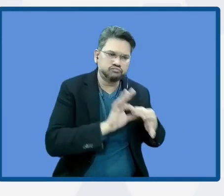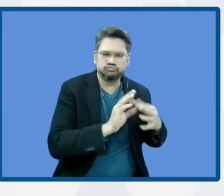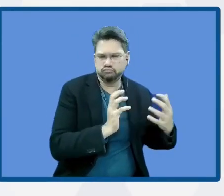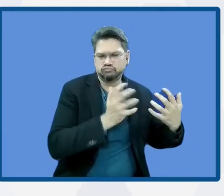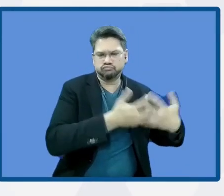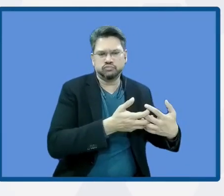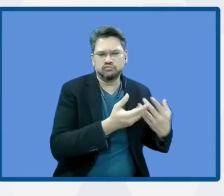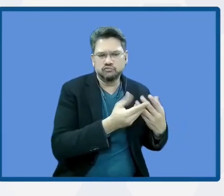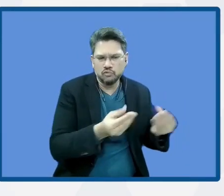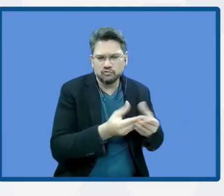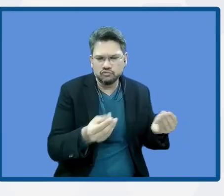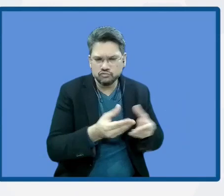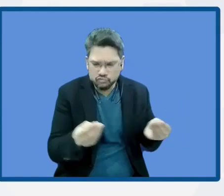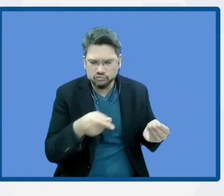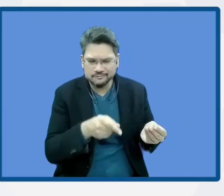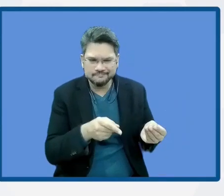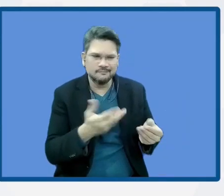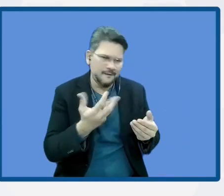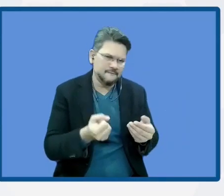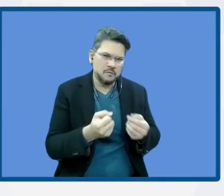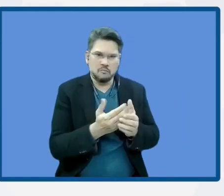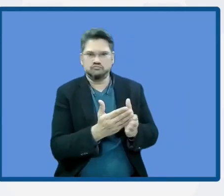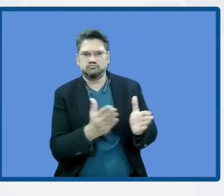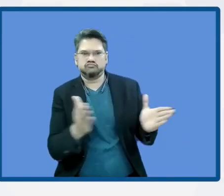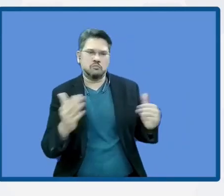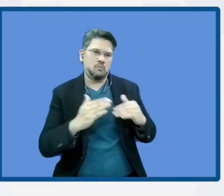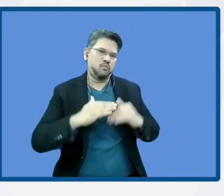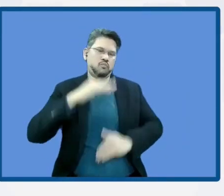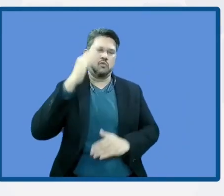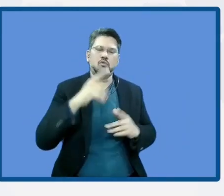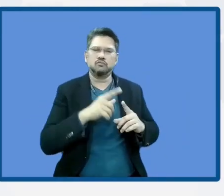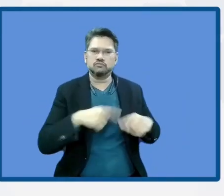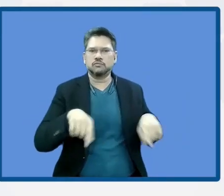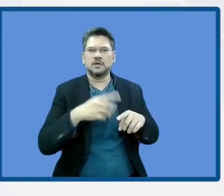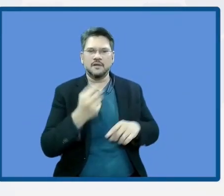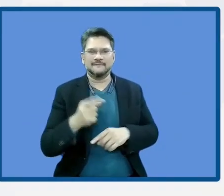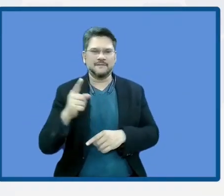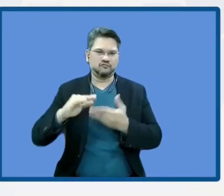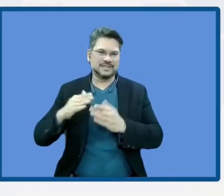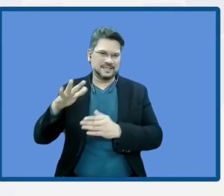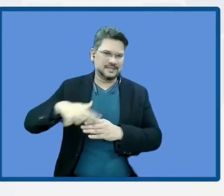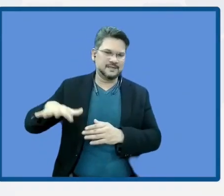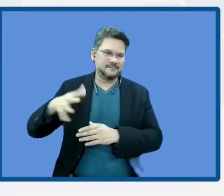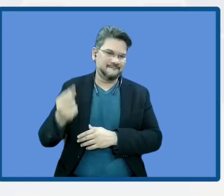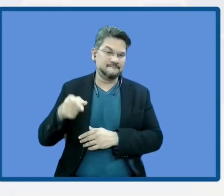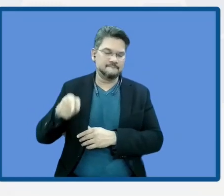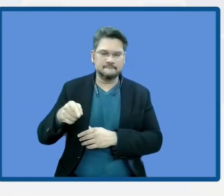scale. We have in the city we are developing, or we